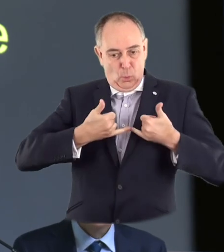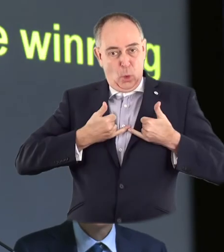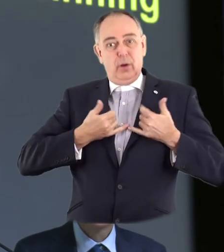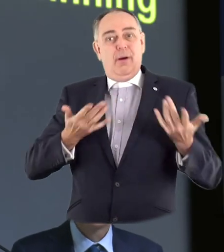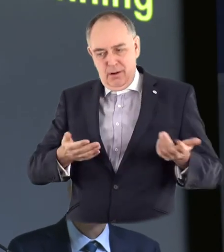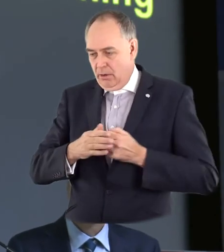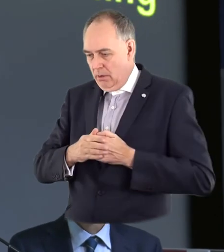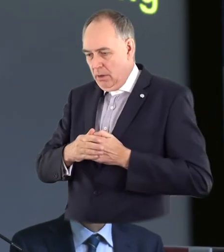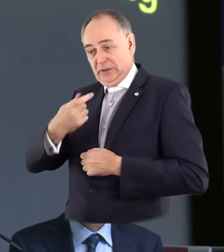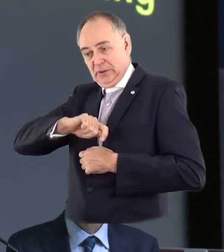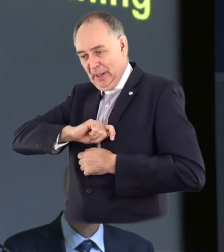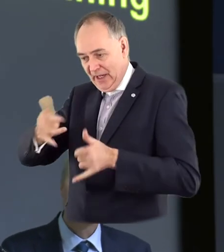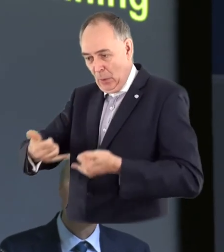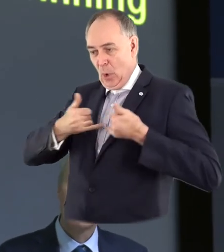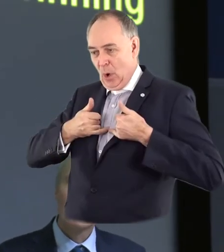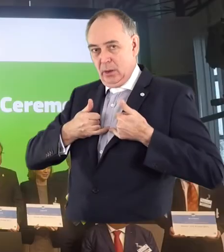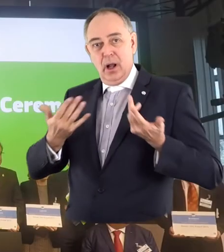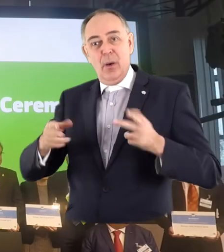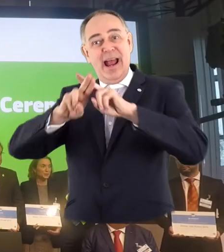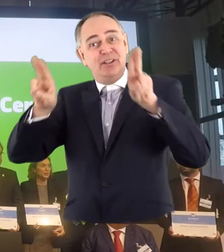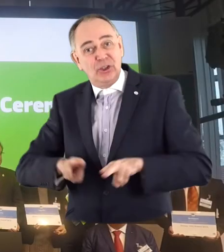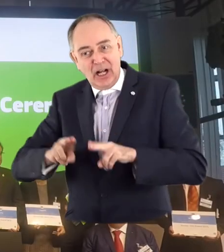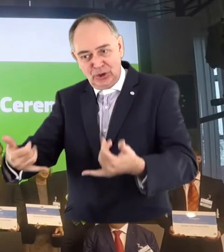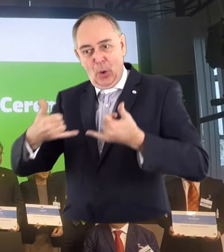internacional. ¡Gracias!